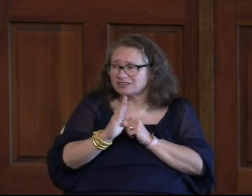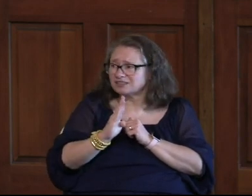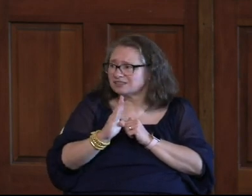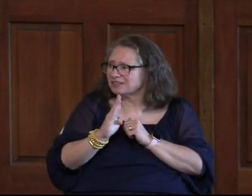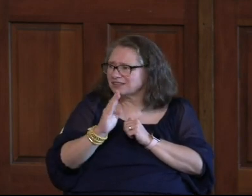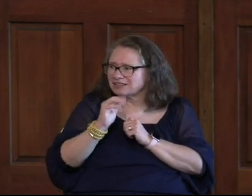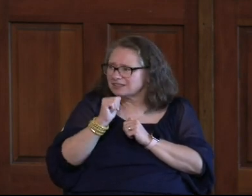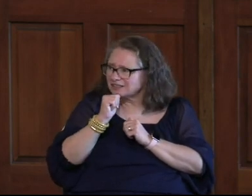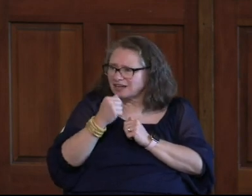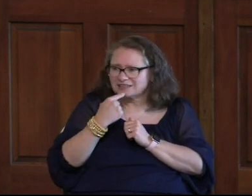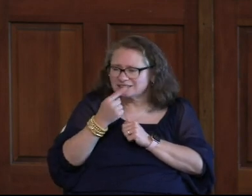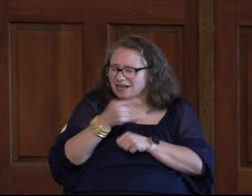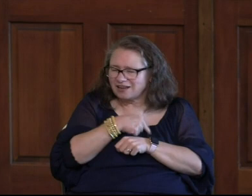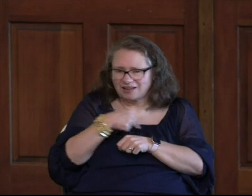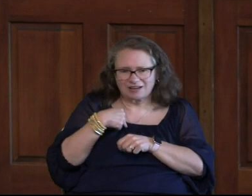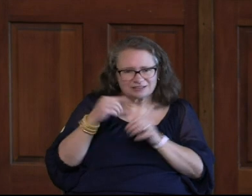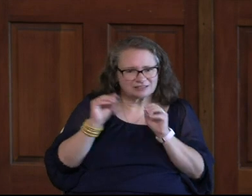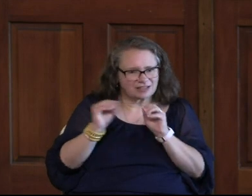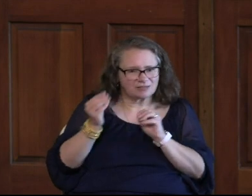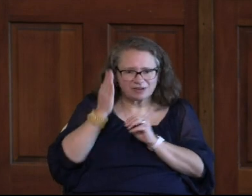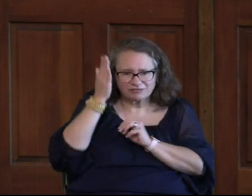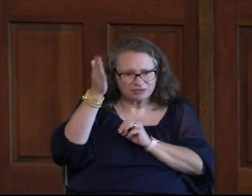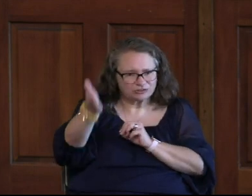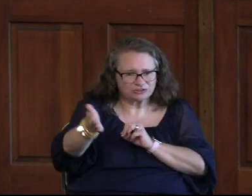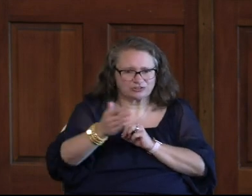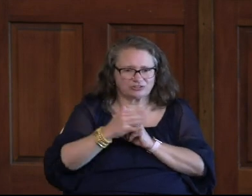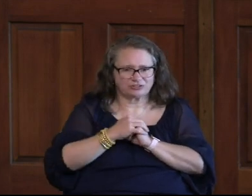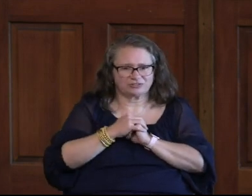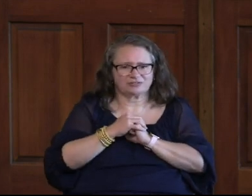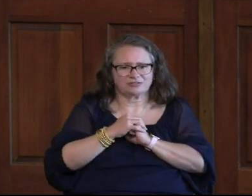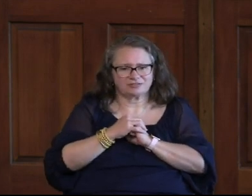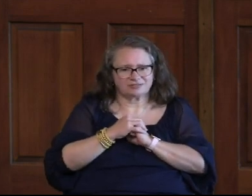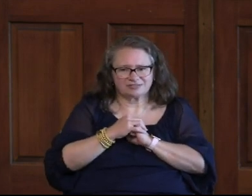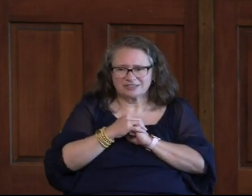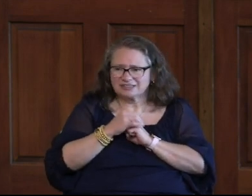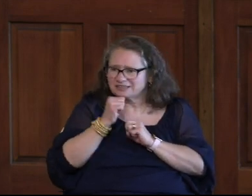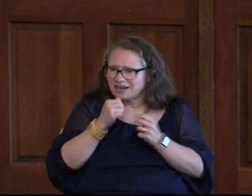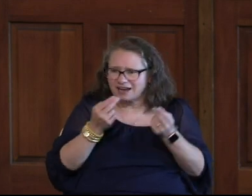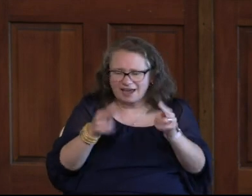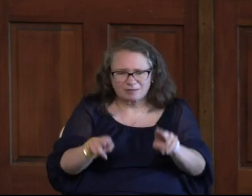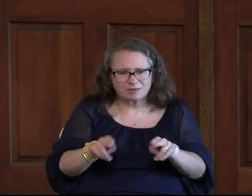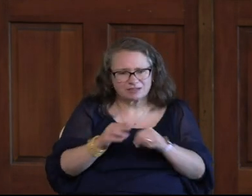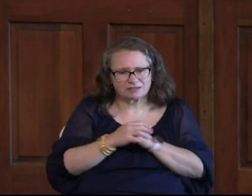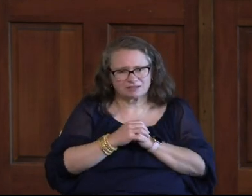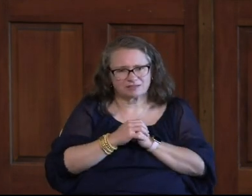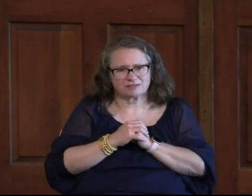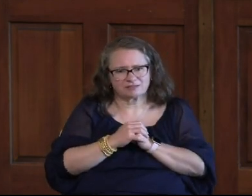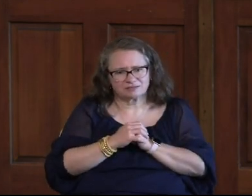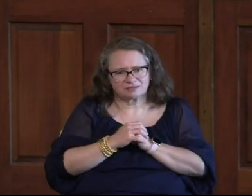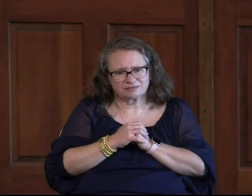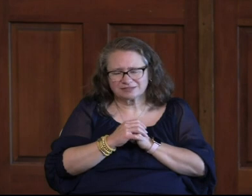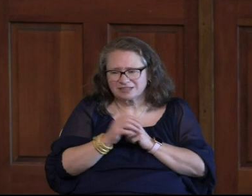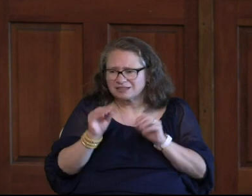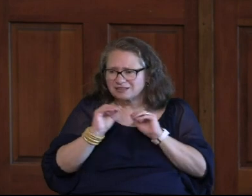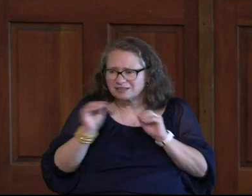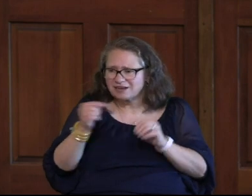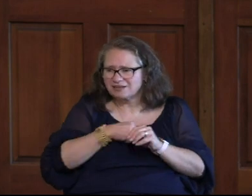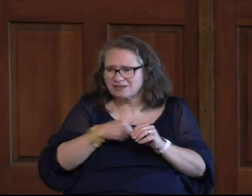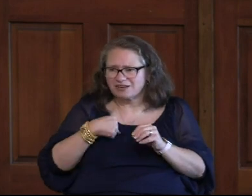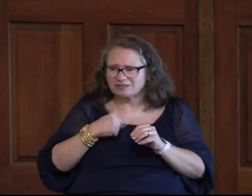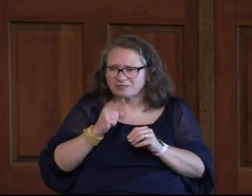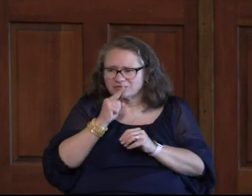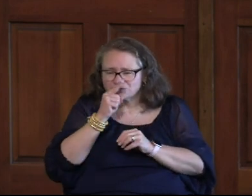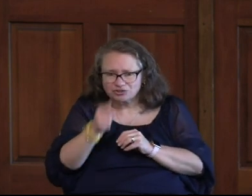Is Not Going To Tell Us All About The Future That's Not Going To Happen None Of Us Can Have